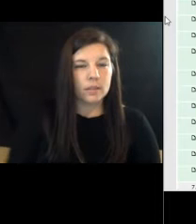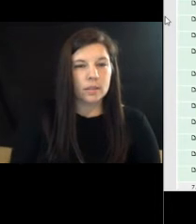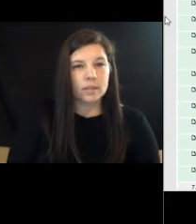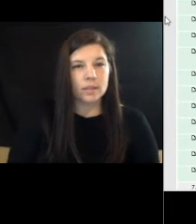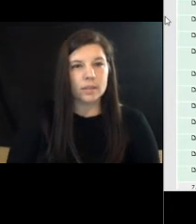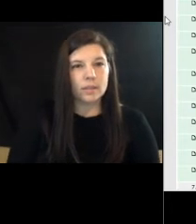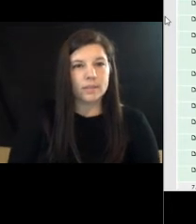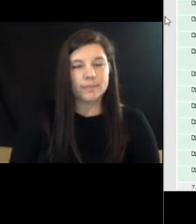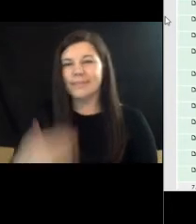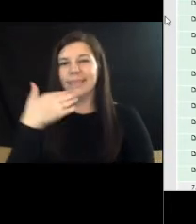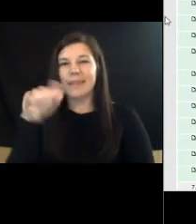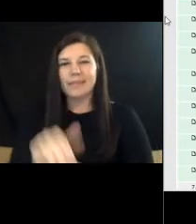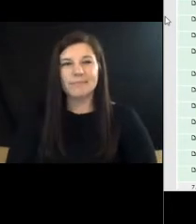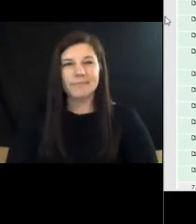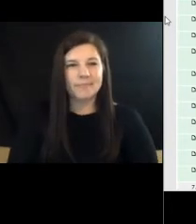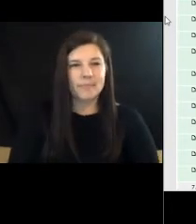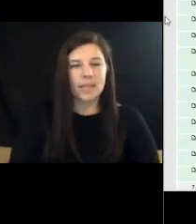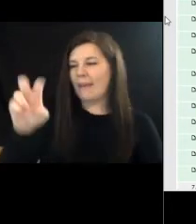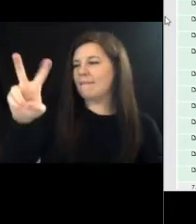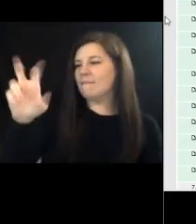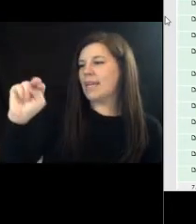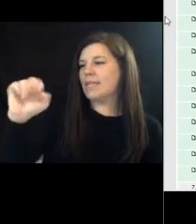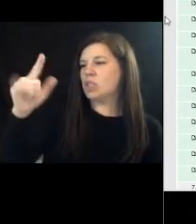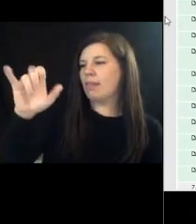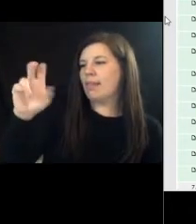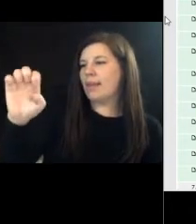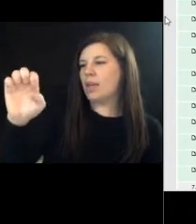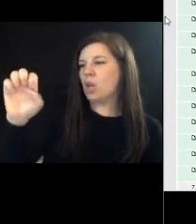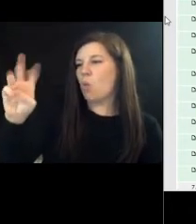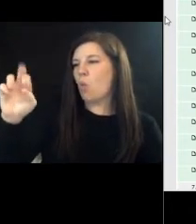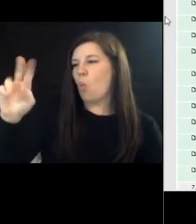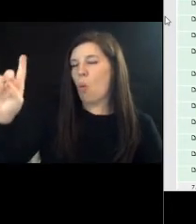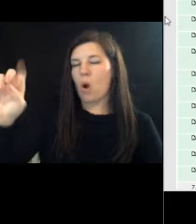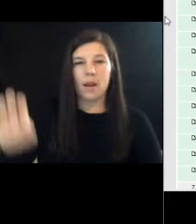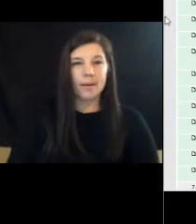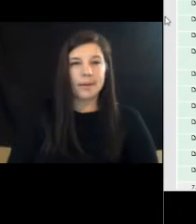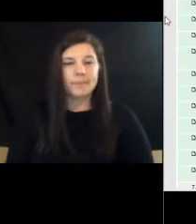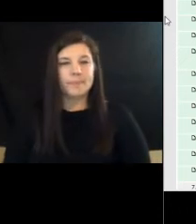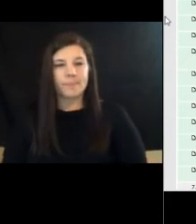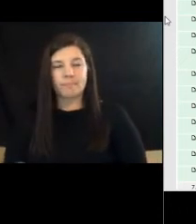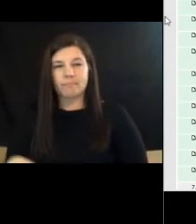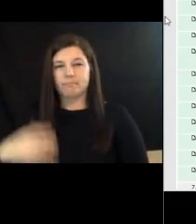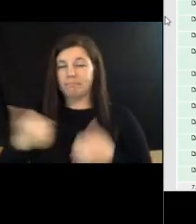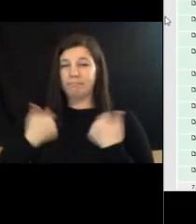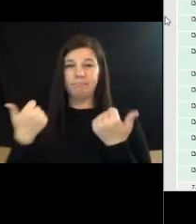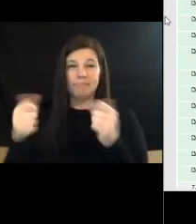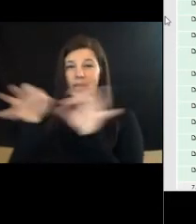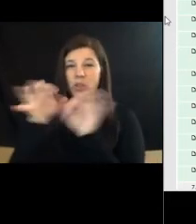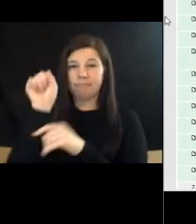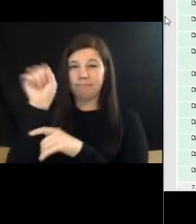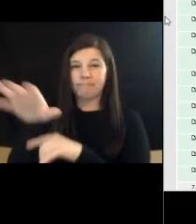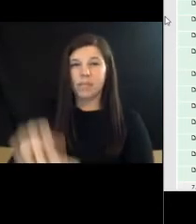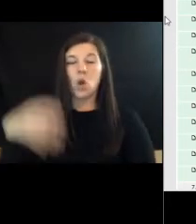Good evening. Evangeline Ward, 1518 North Seacrest Boulevard, Point Beach, Florida. And the reason I'm here, um,